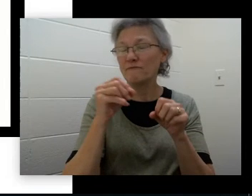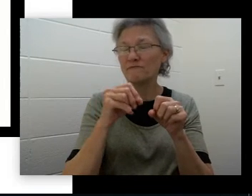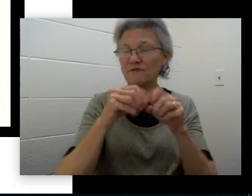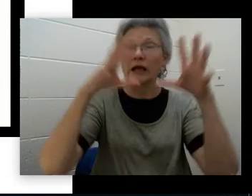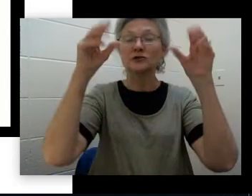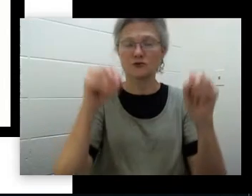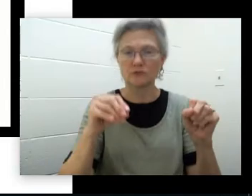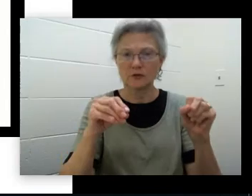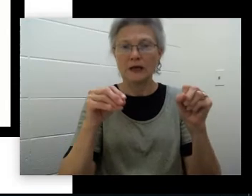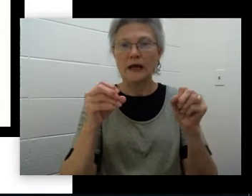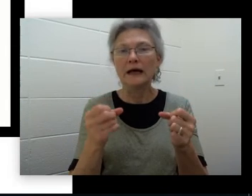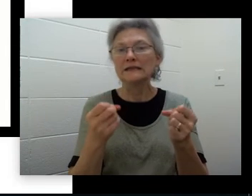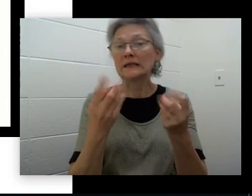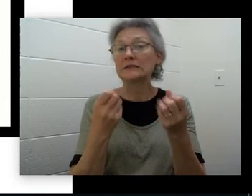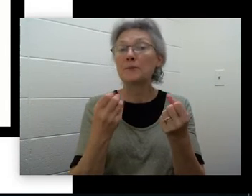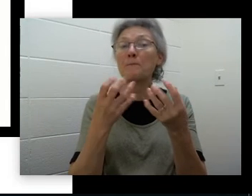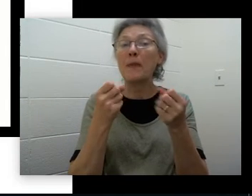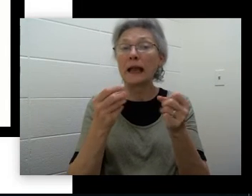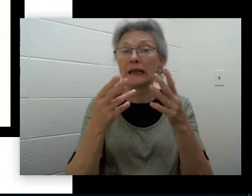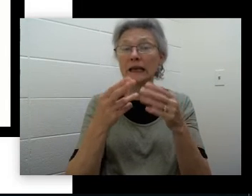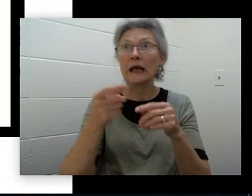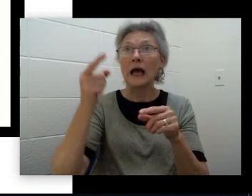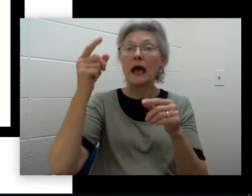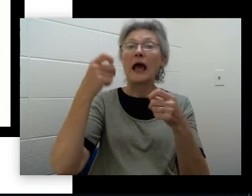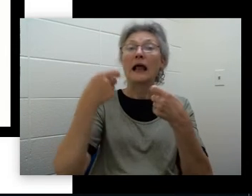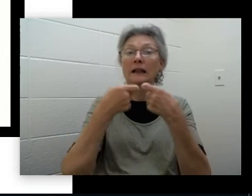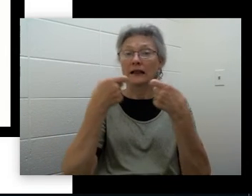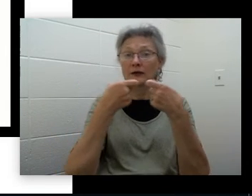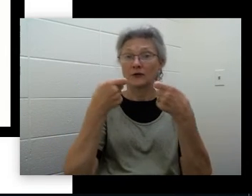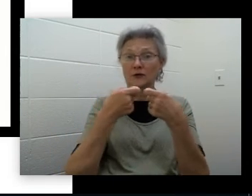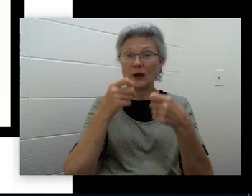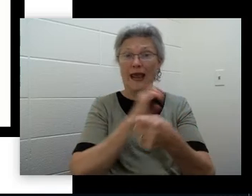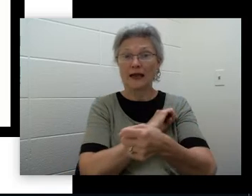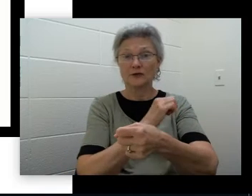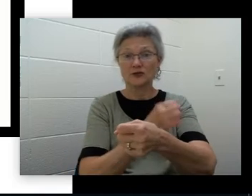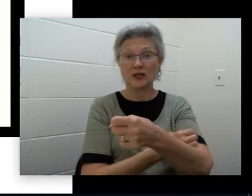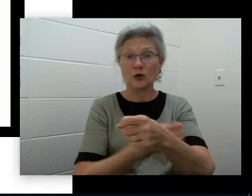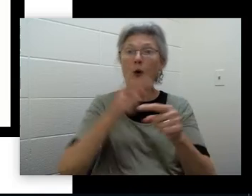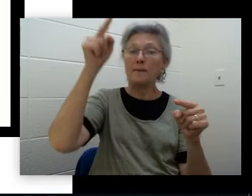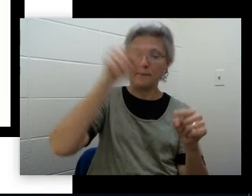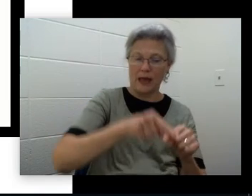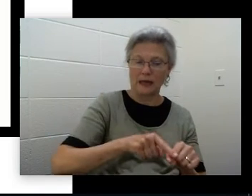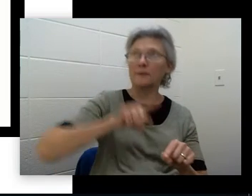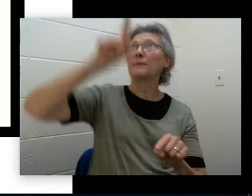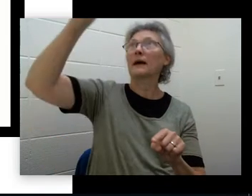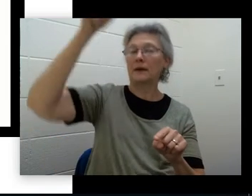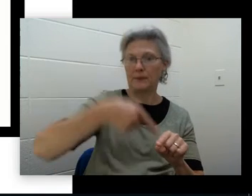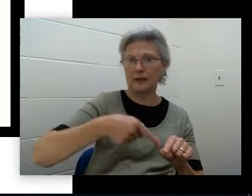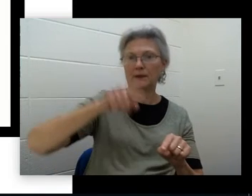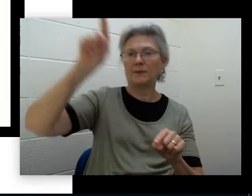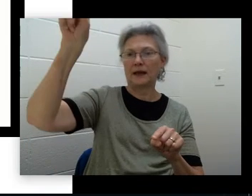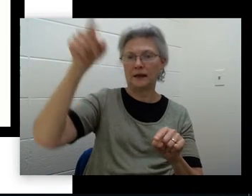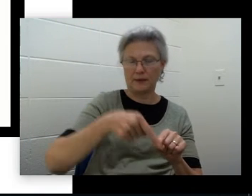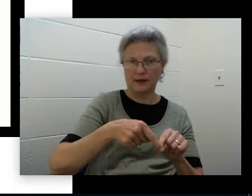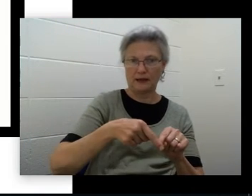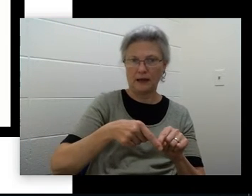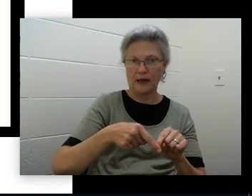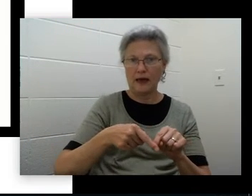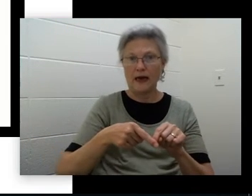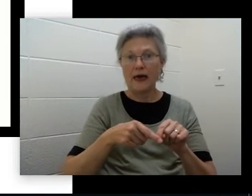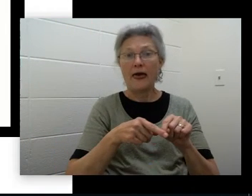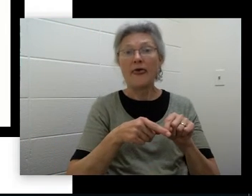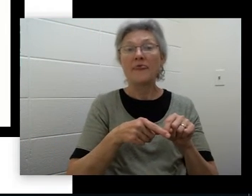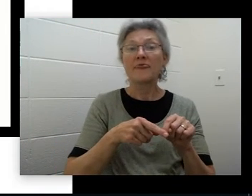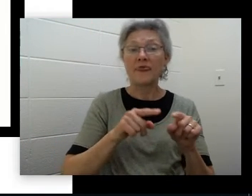of return strokes of electrical energy reaching back up into the clouds. The path reaches temperatures